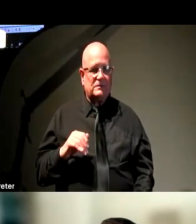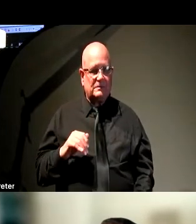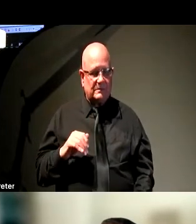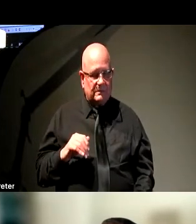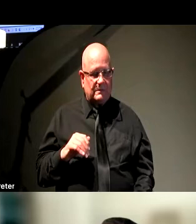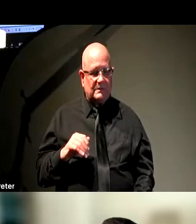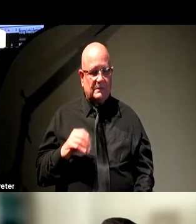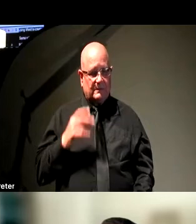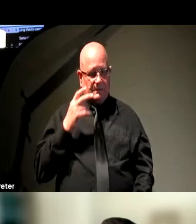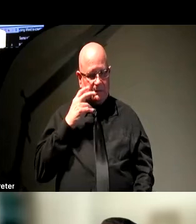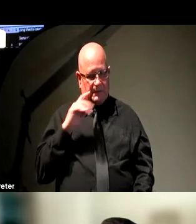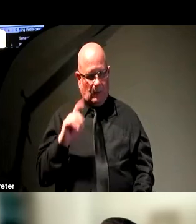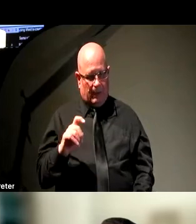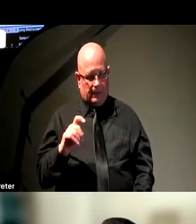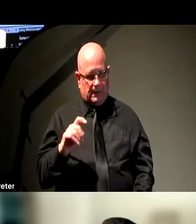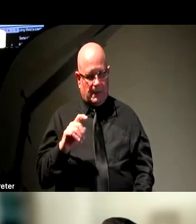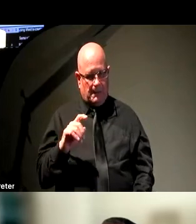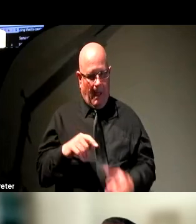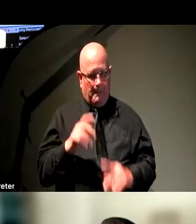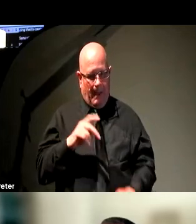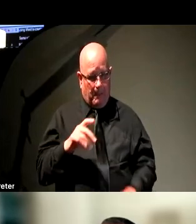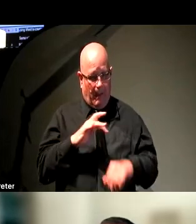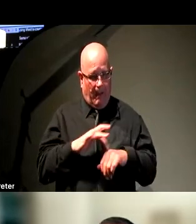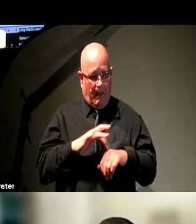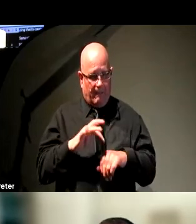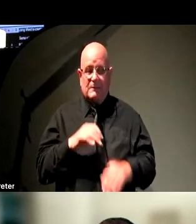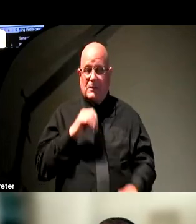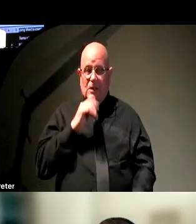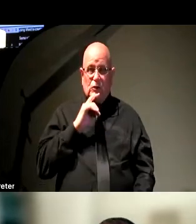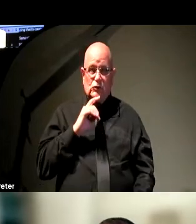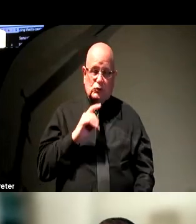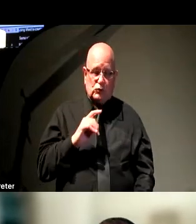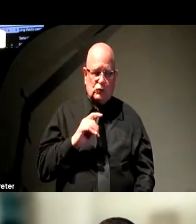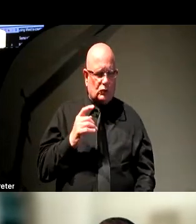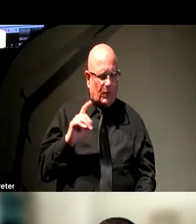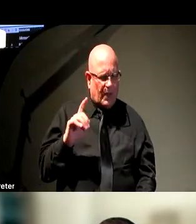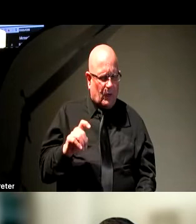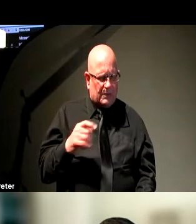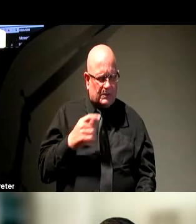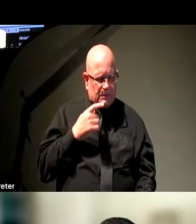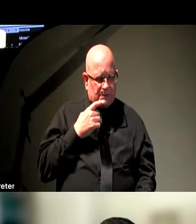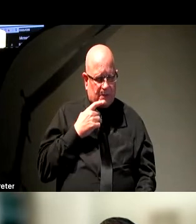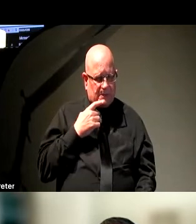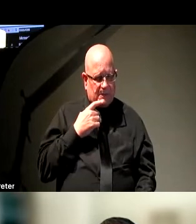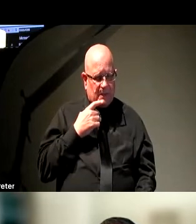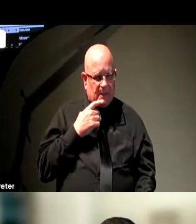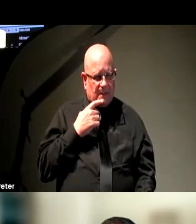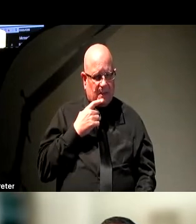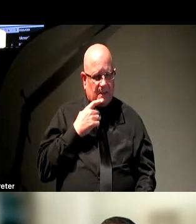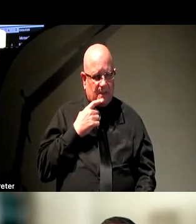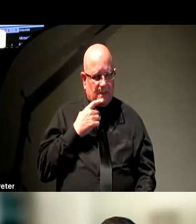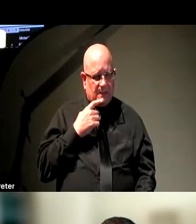question in the chat. Is the PowerPoint available? I'm not sure I'll pose that question to the Signal Center's folks. I don't know if those are going to be published